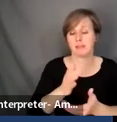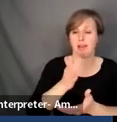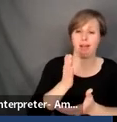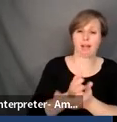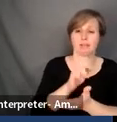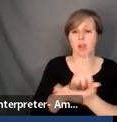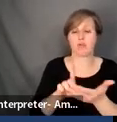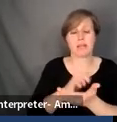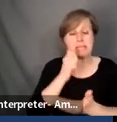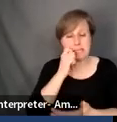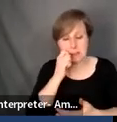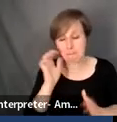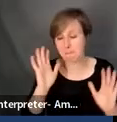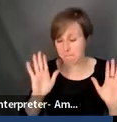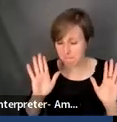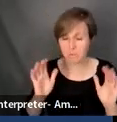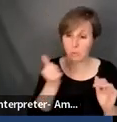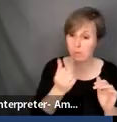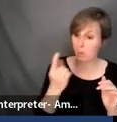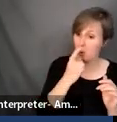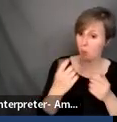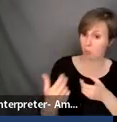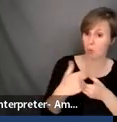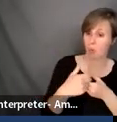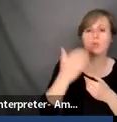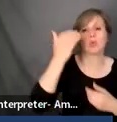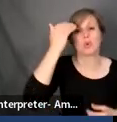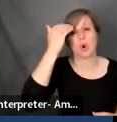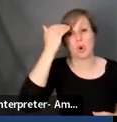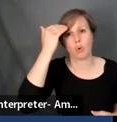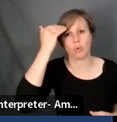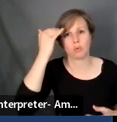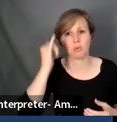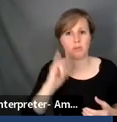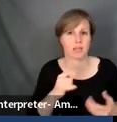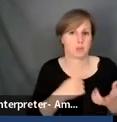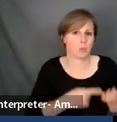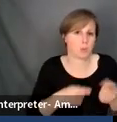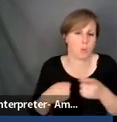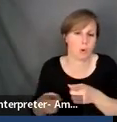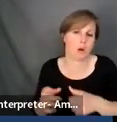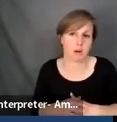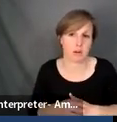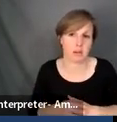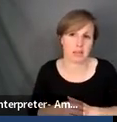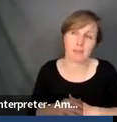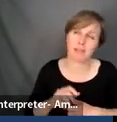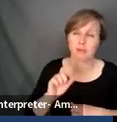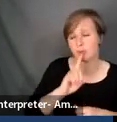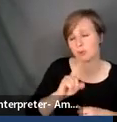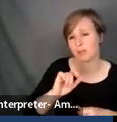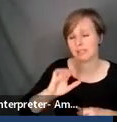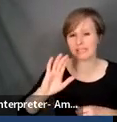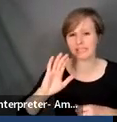anyone that's going to join the community knows the work that is being done. I mean, it sounds very idealistic and it